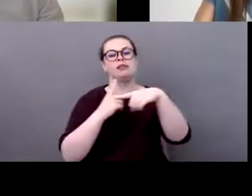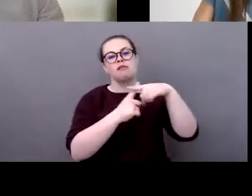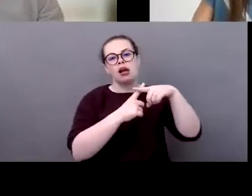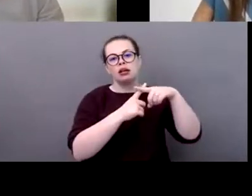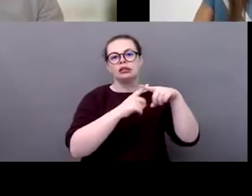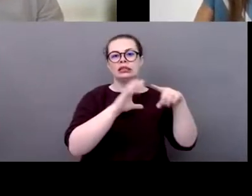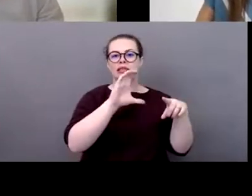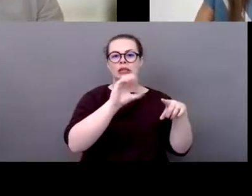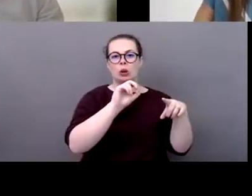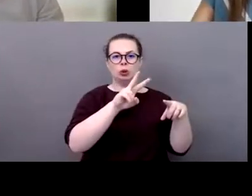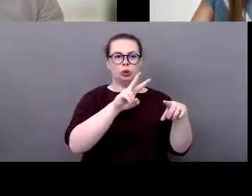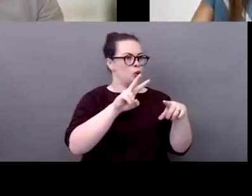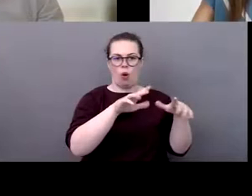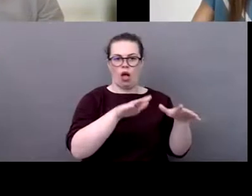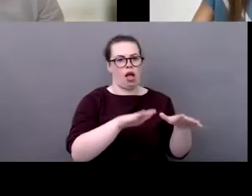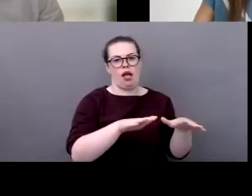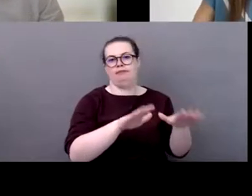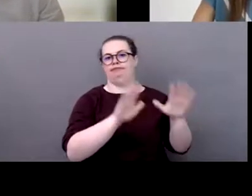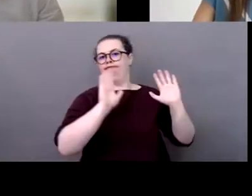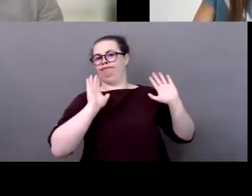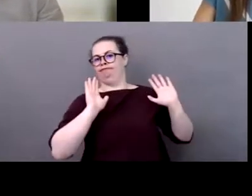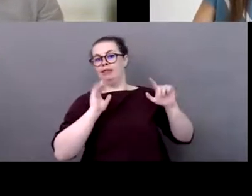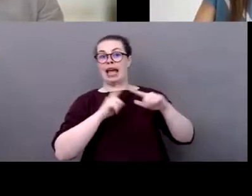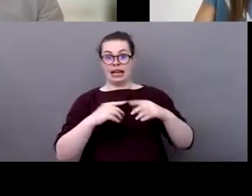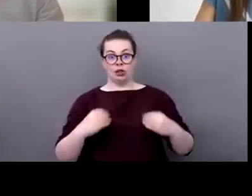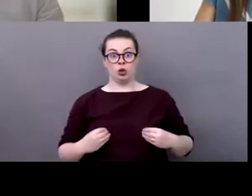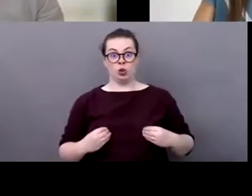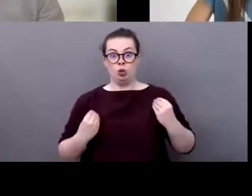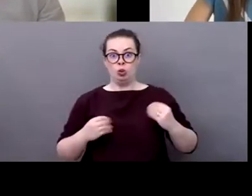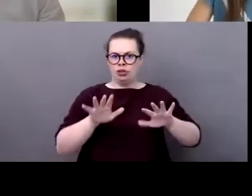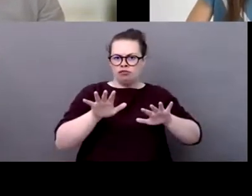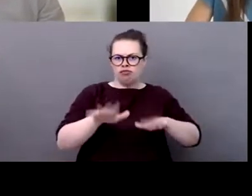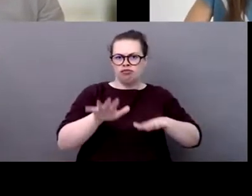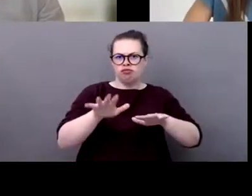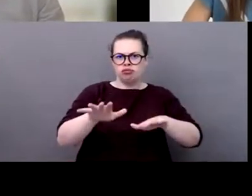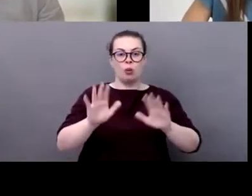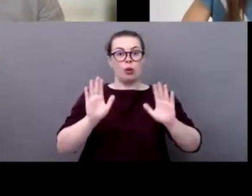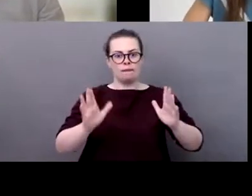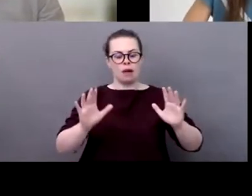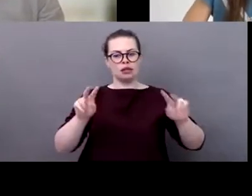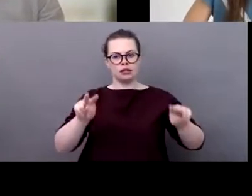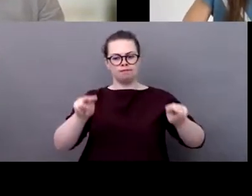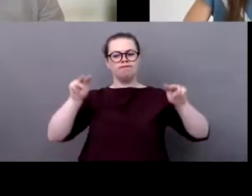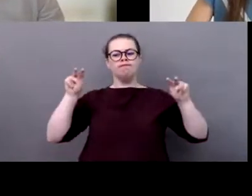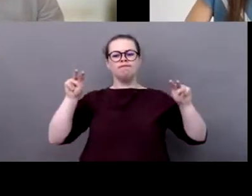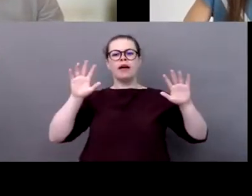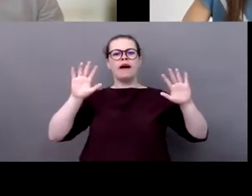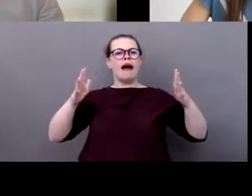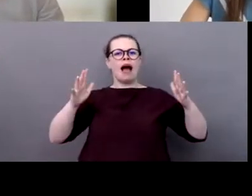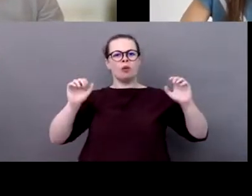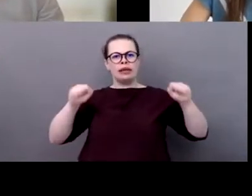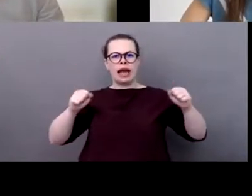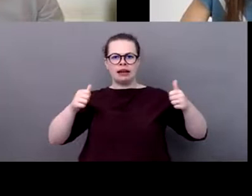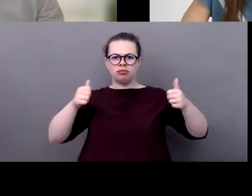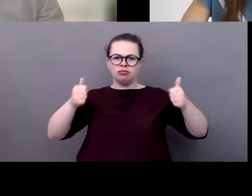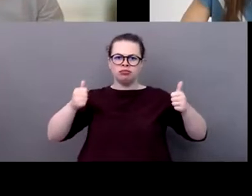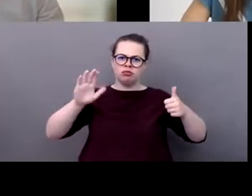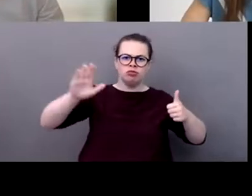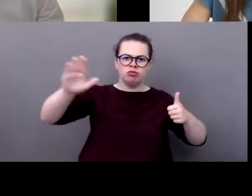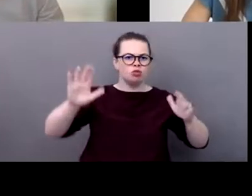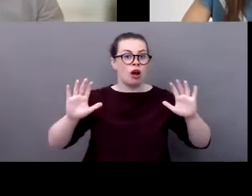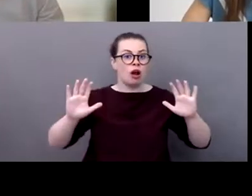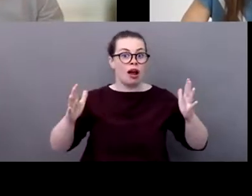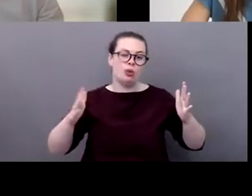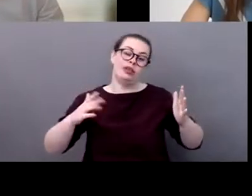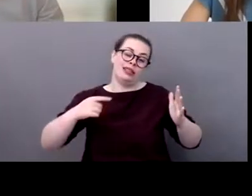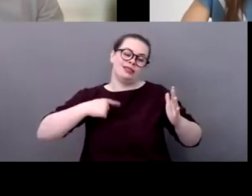time now to take a step back and assess that so we're going to try and do that with with our project um at the same time i